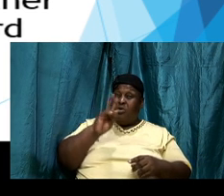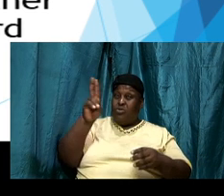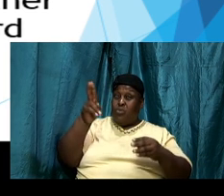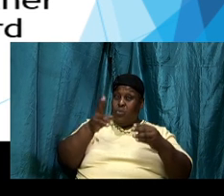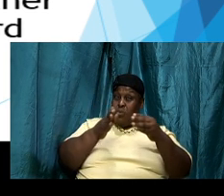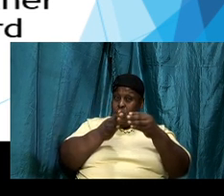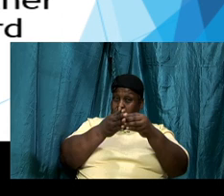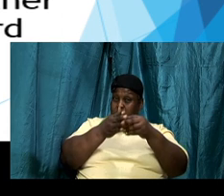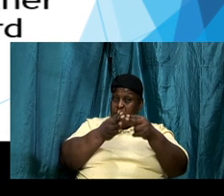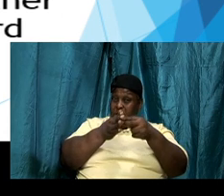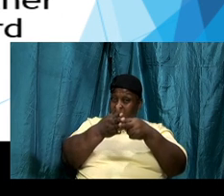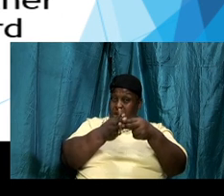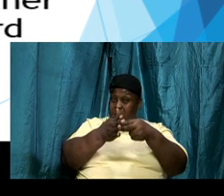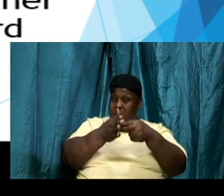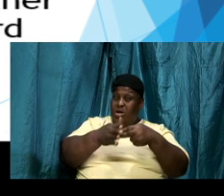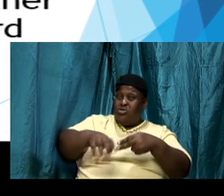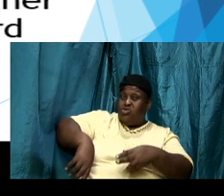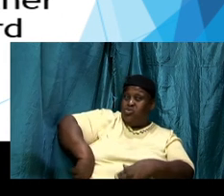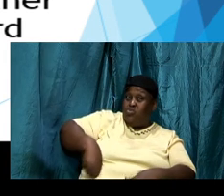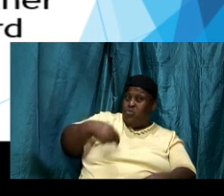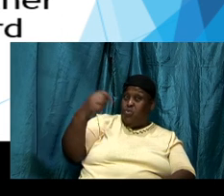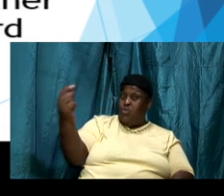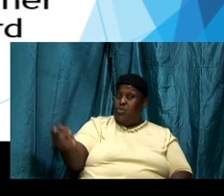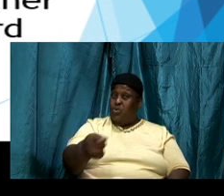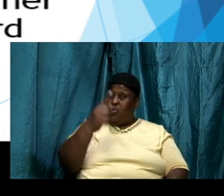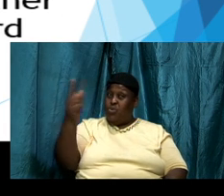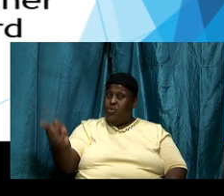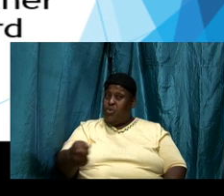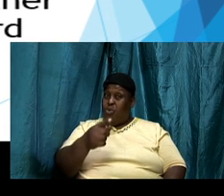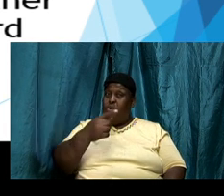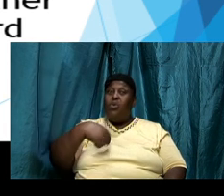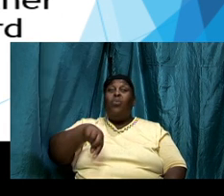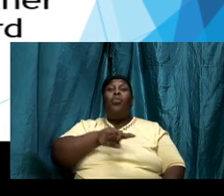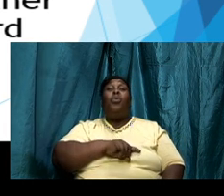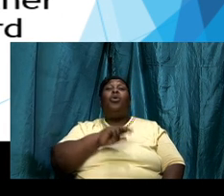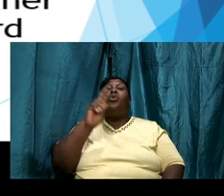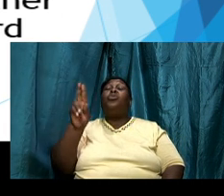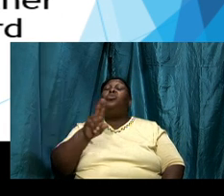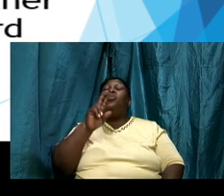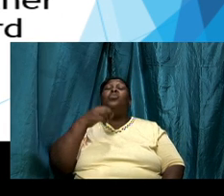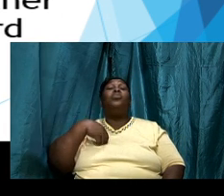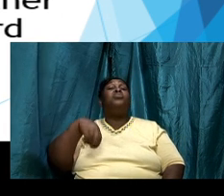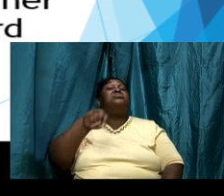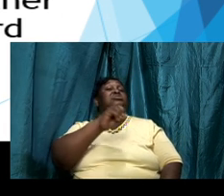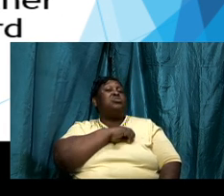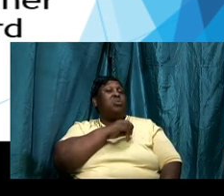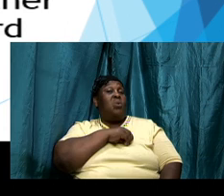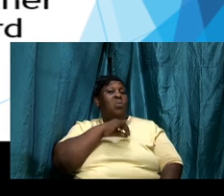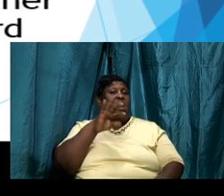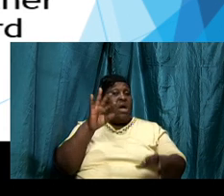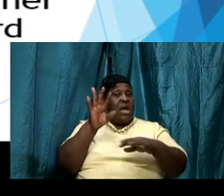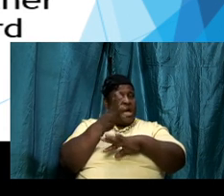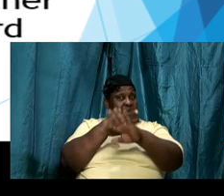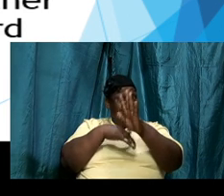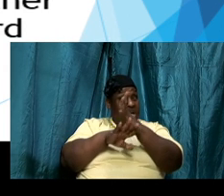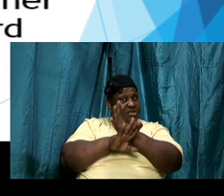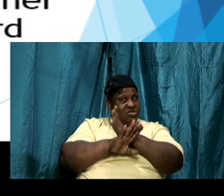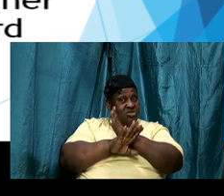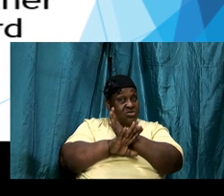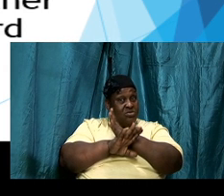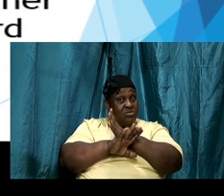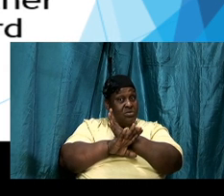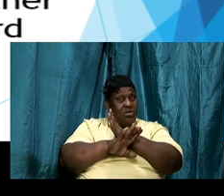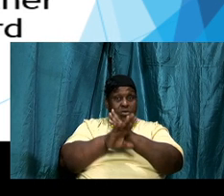we can use our weapons the weapons of our warfare are carnal we have to use the